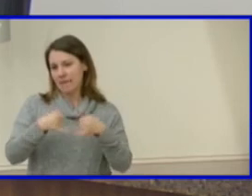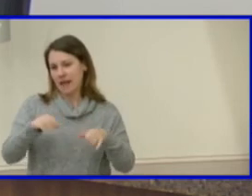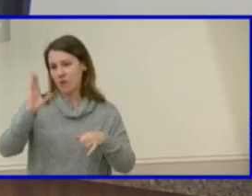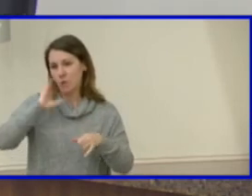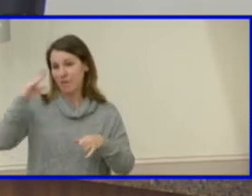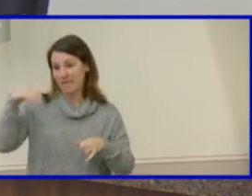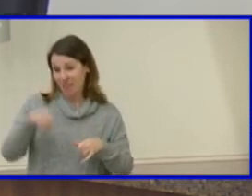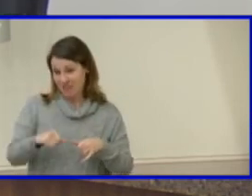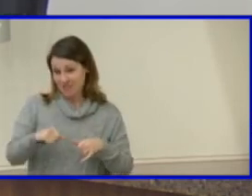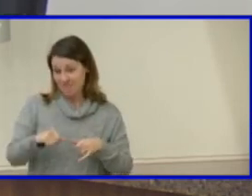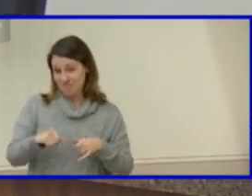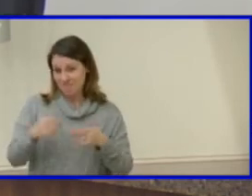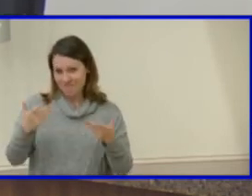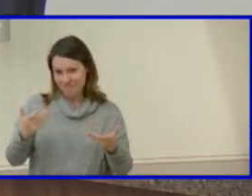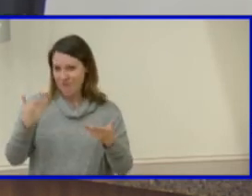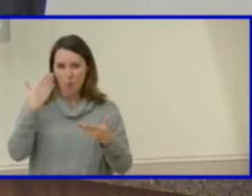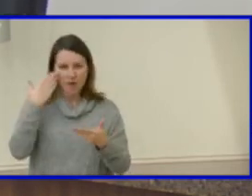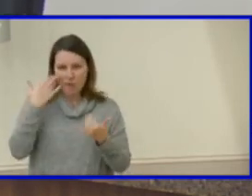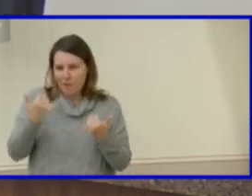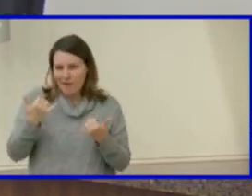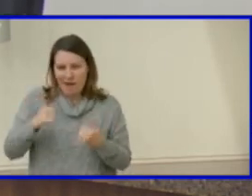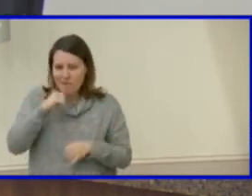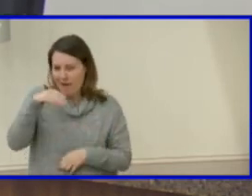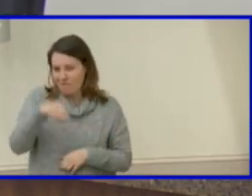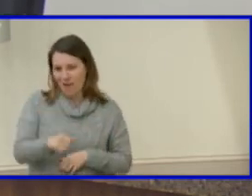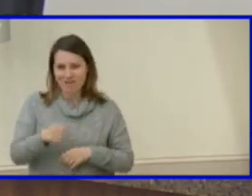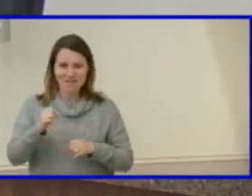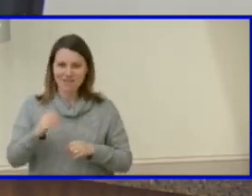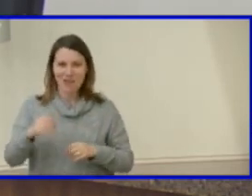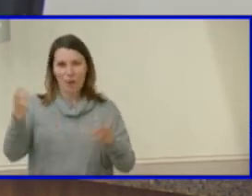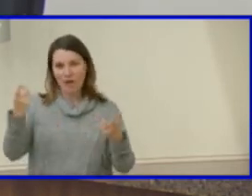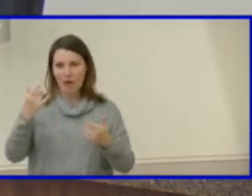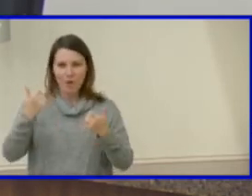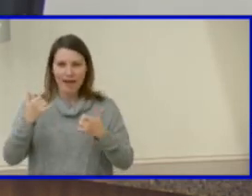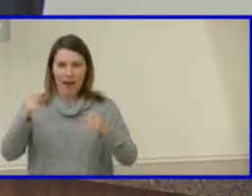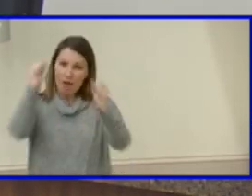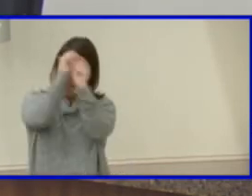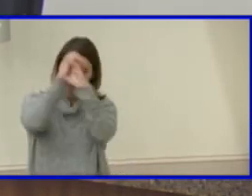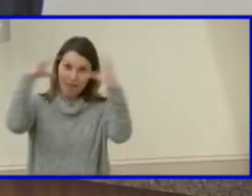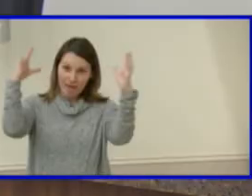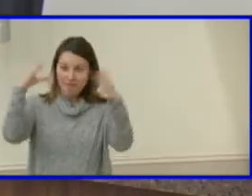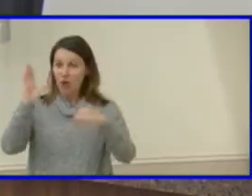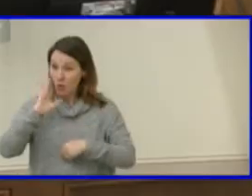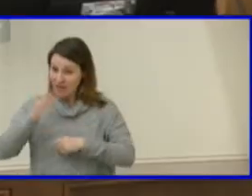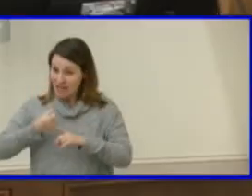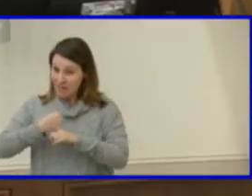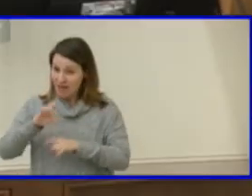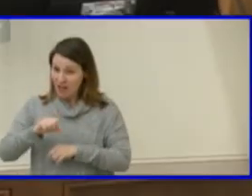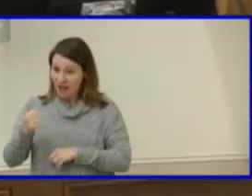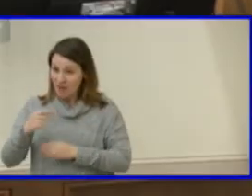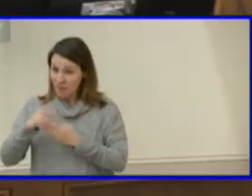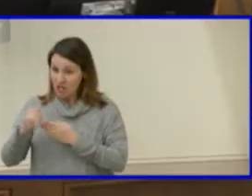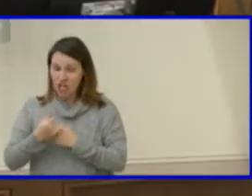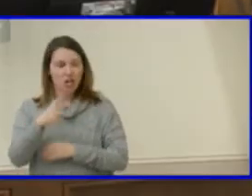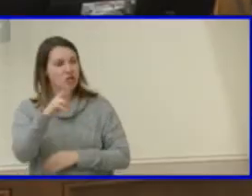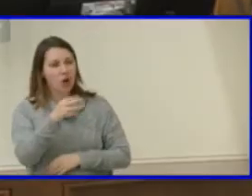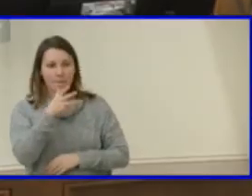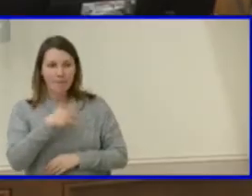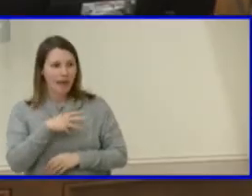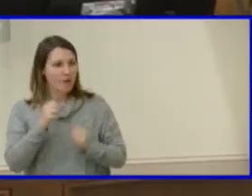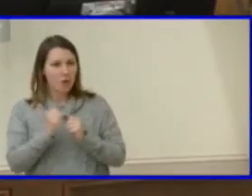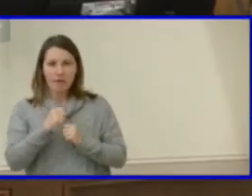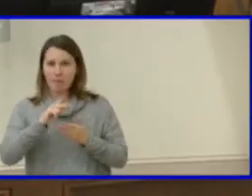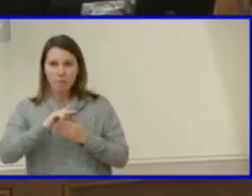funded we know it's unfunded so we're speaking in the hypothetical but hypothetically speaking no ma'am with the capital project